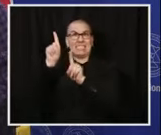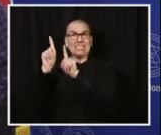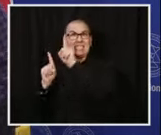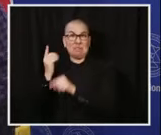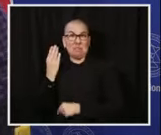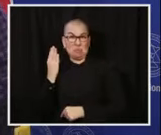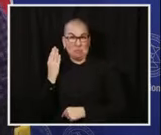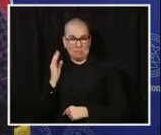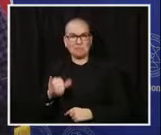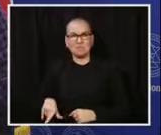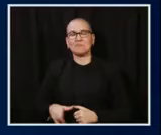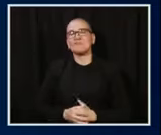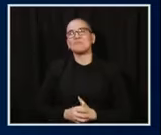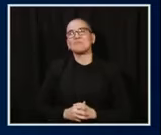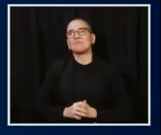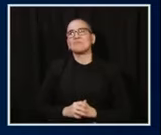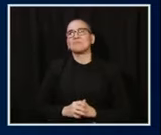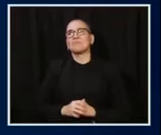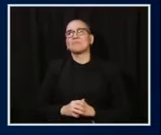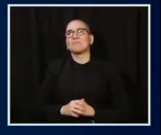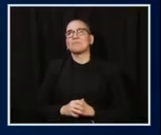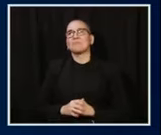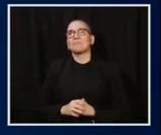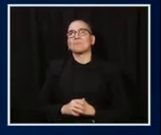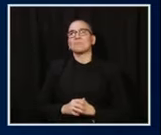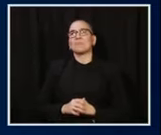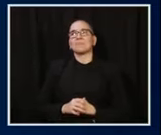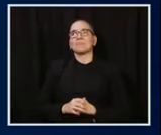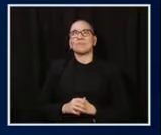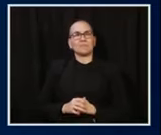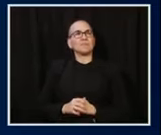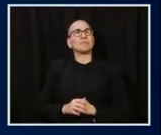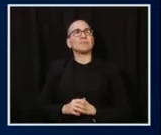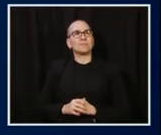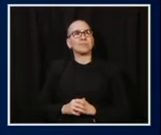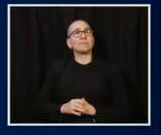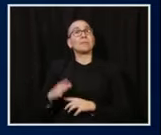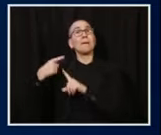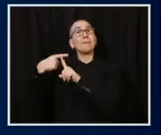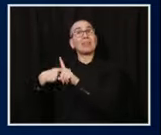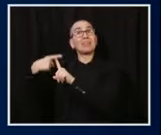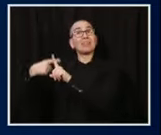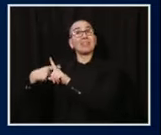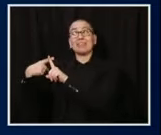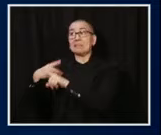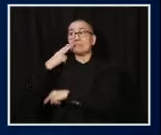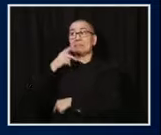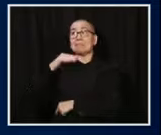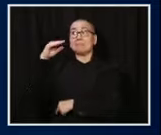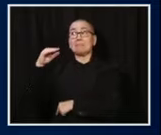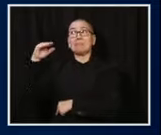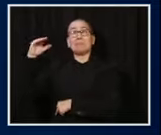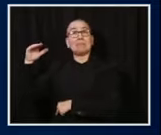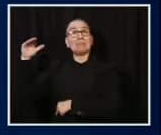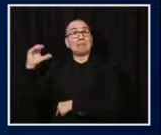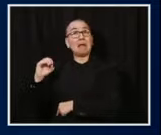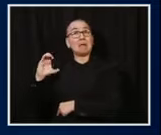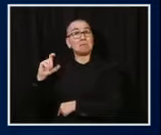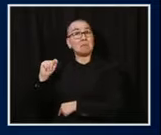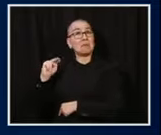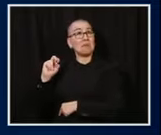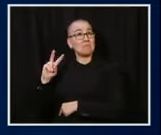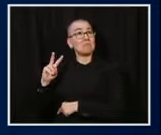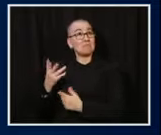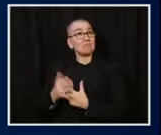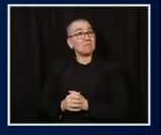absolute lowest degree possible. And we have done a good job collectively in reducing long-term care deaths as a percent of total deaths in